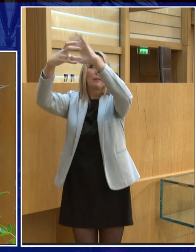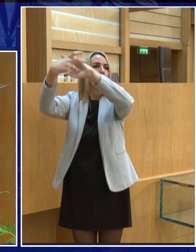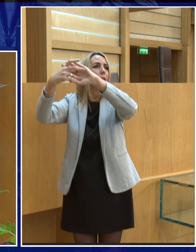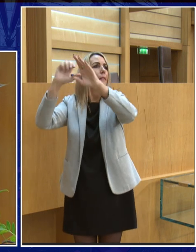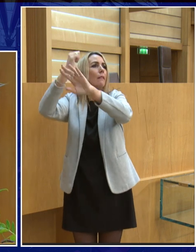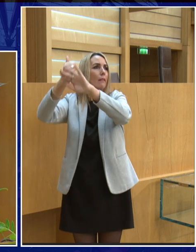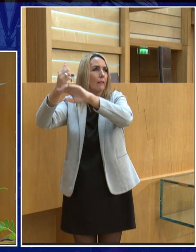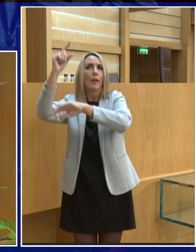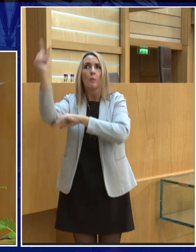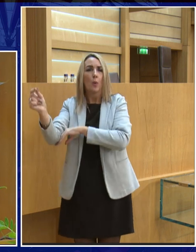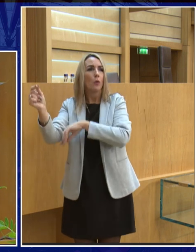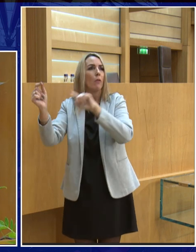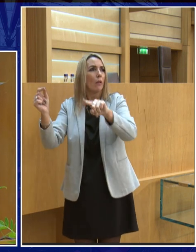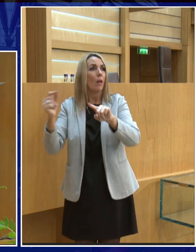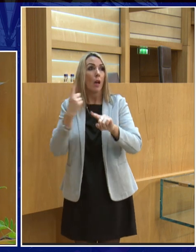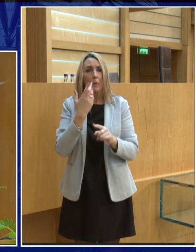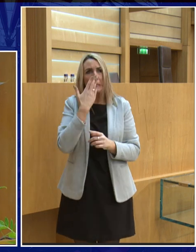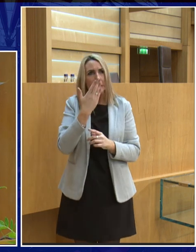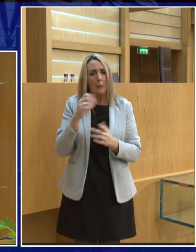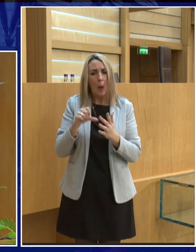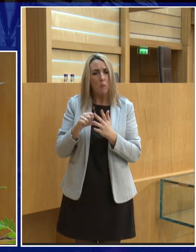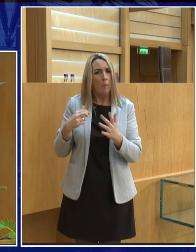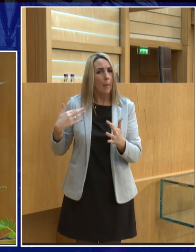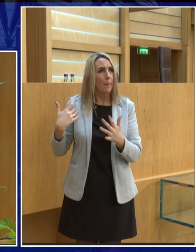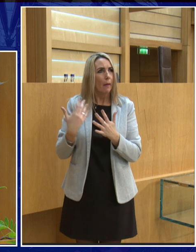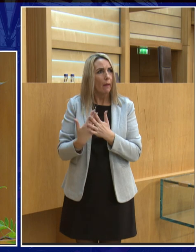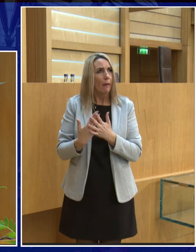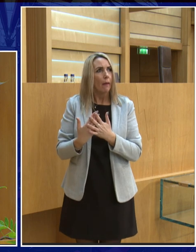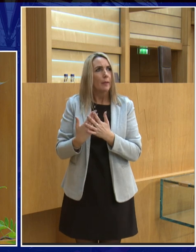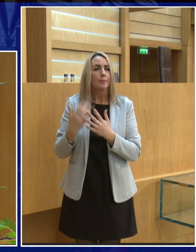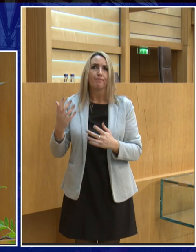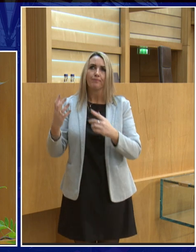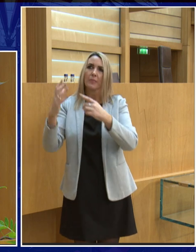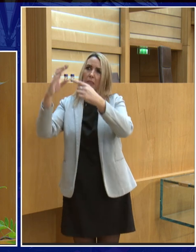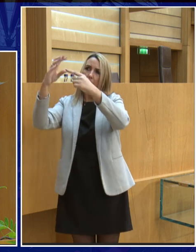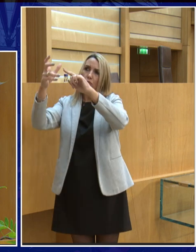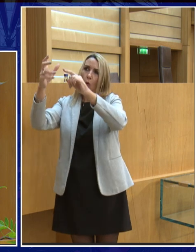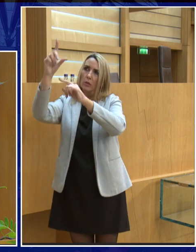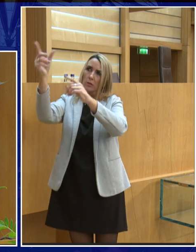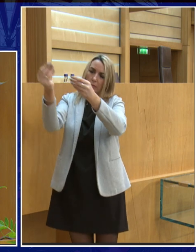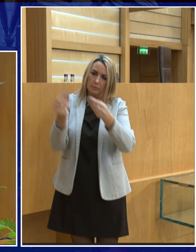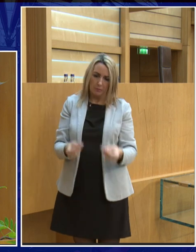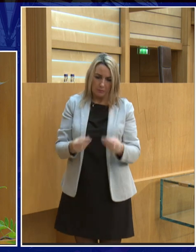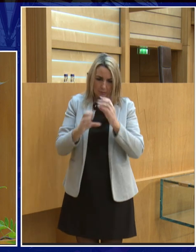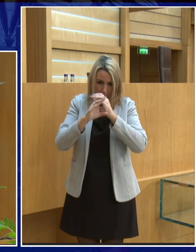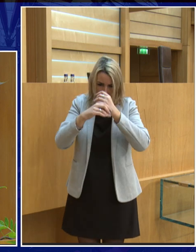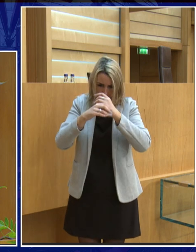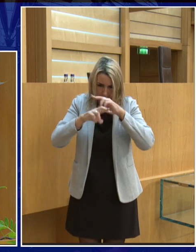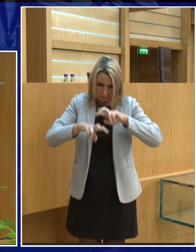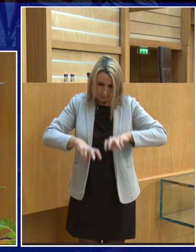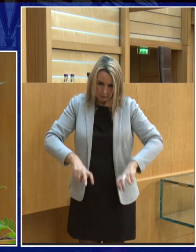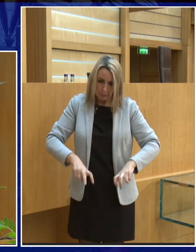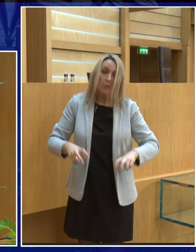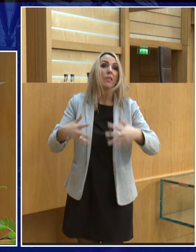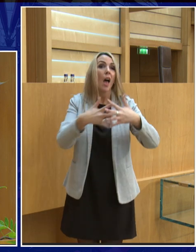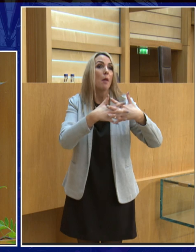formed one of the problems that we're finding is when we analyse rocks that we've got from the moon so you know when the Americans went to